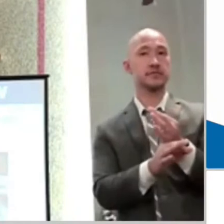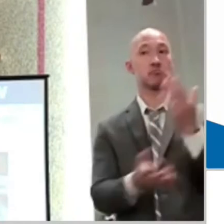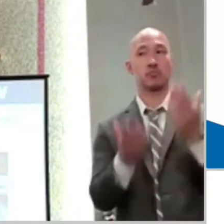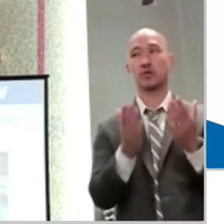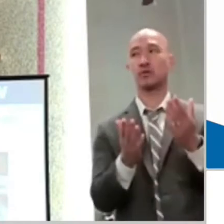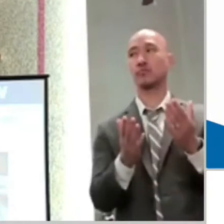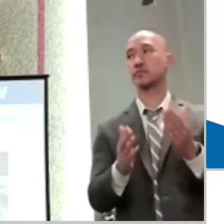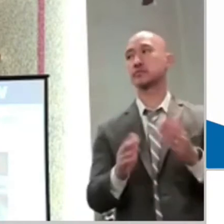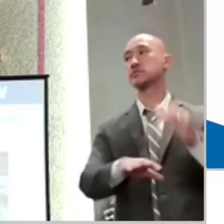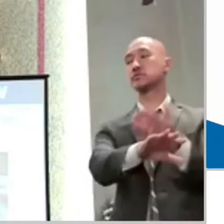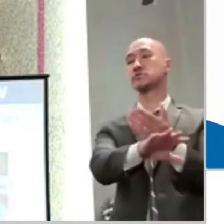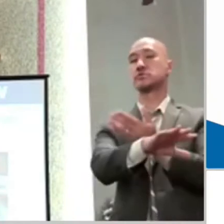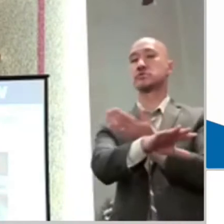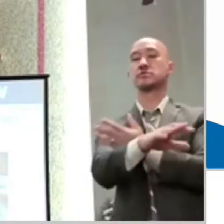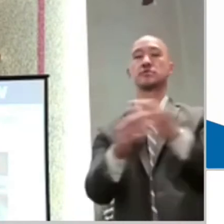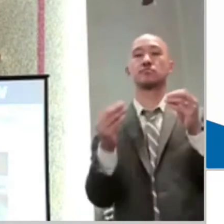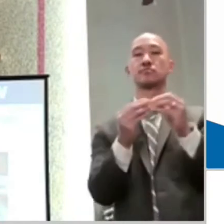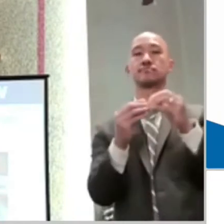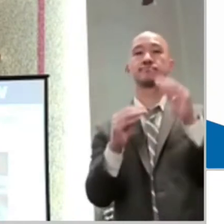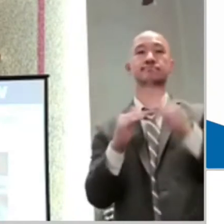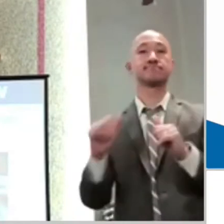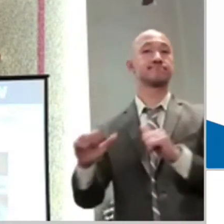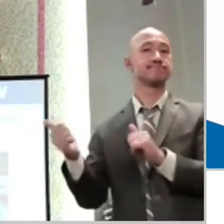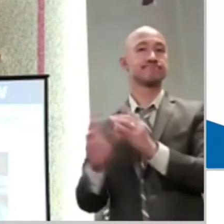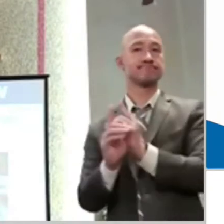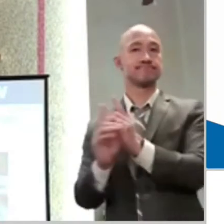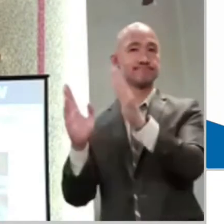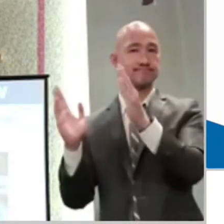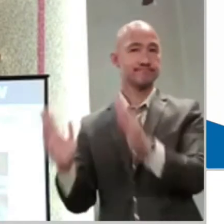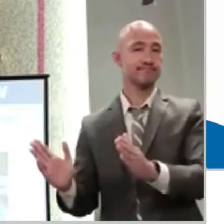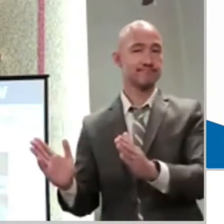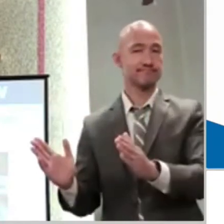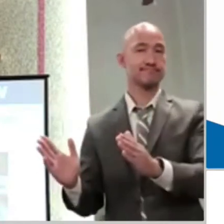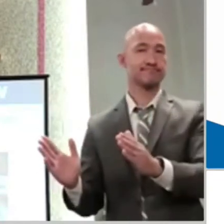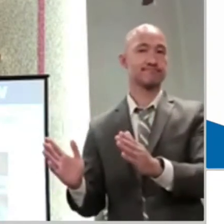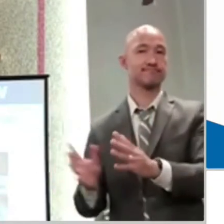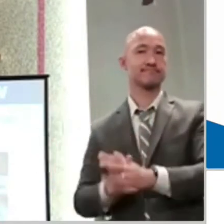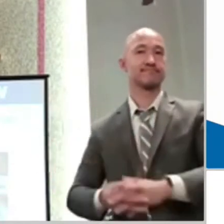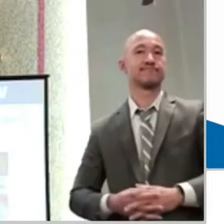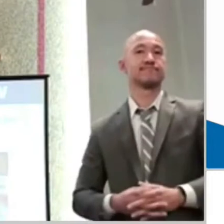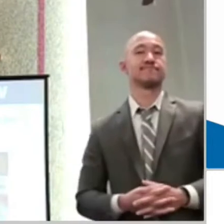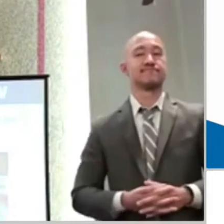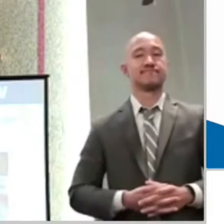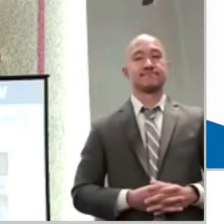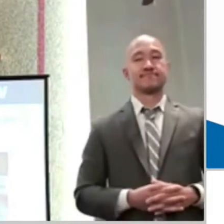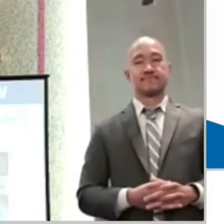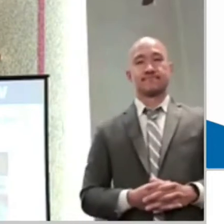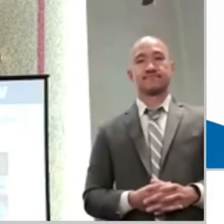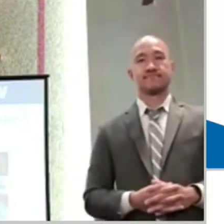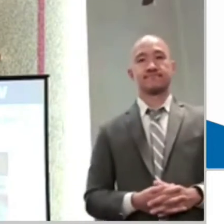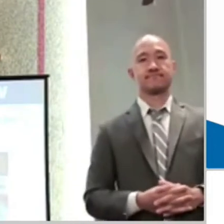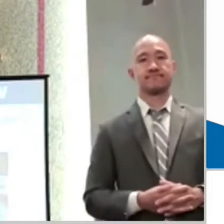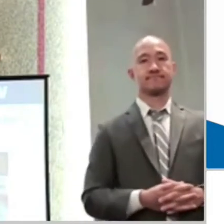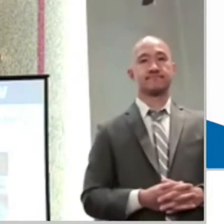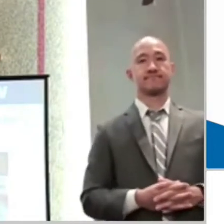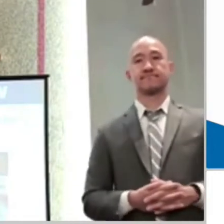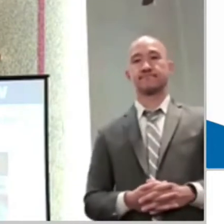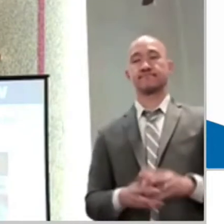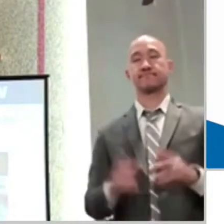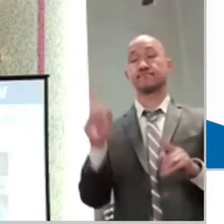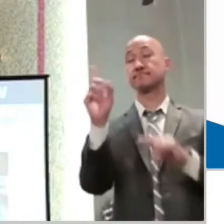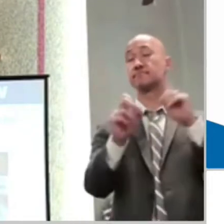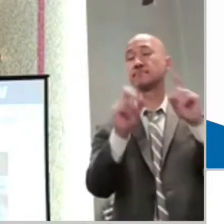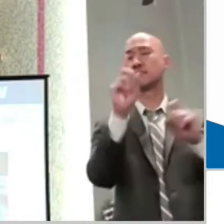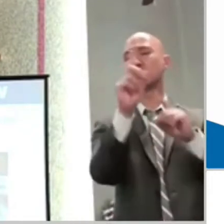Who they were trusting. Jesus says anything is possible. So I ask you, where is